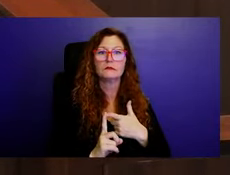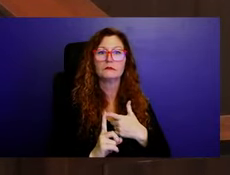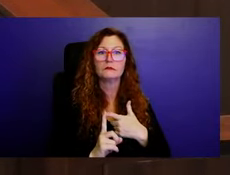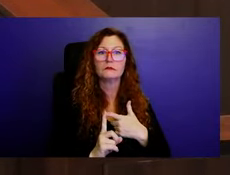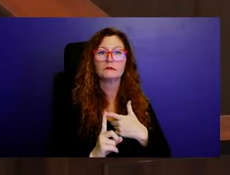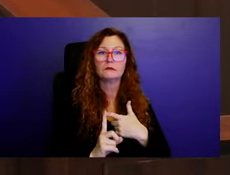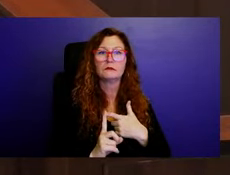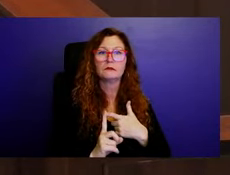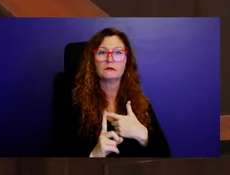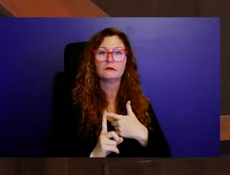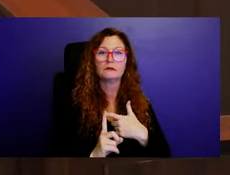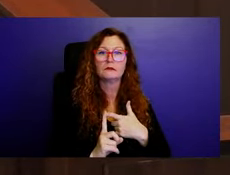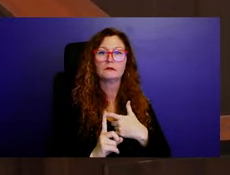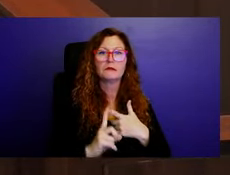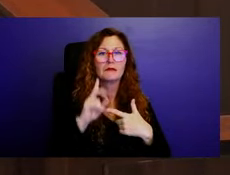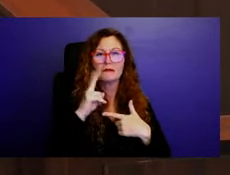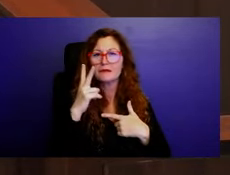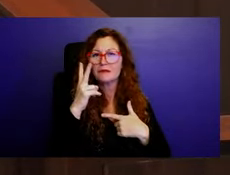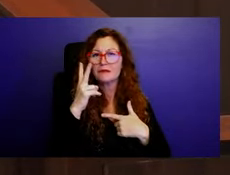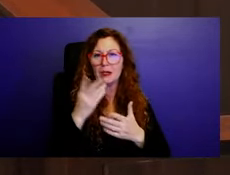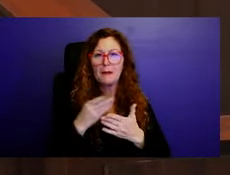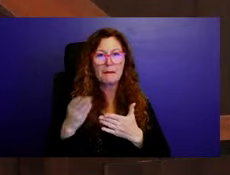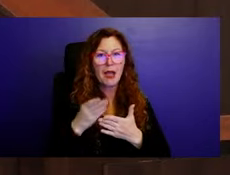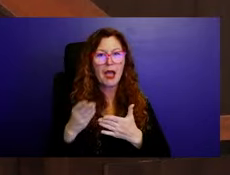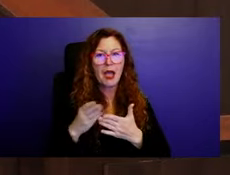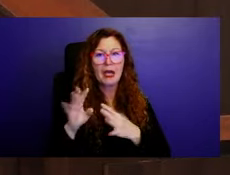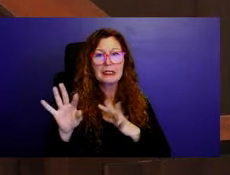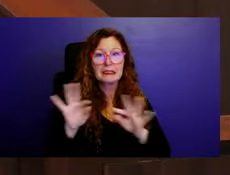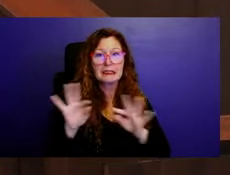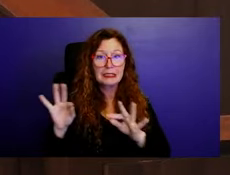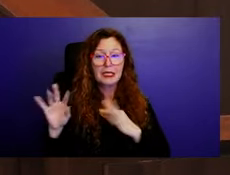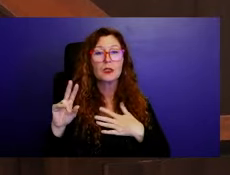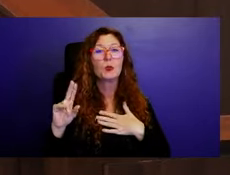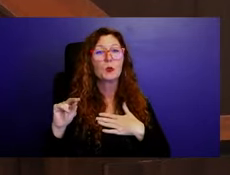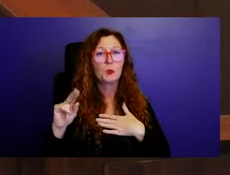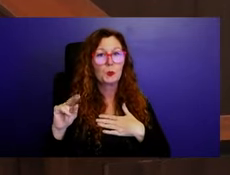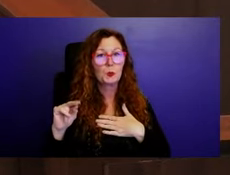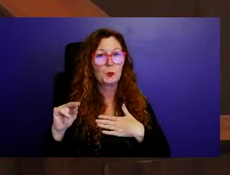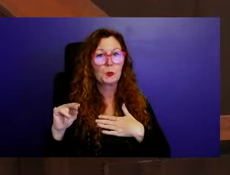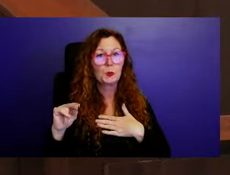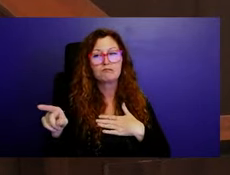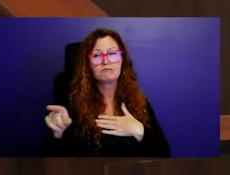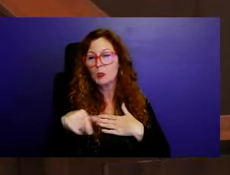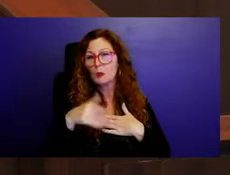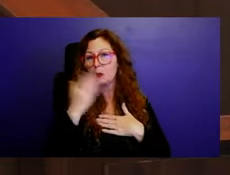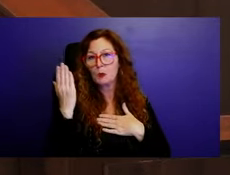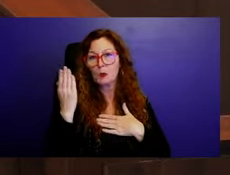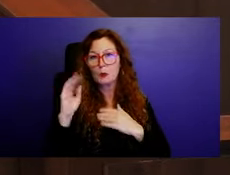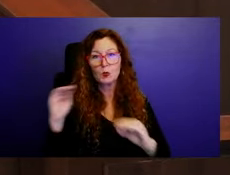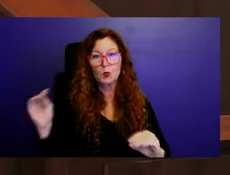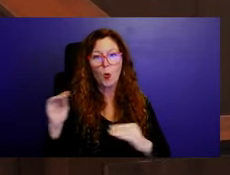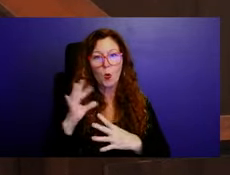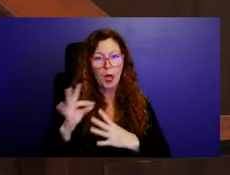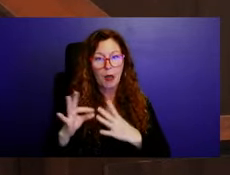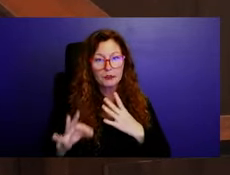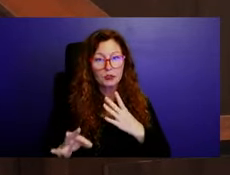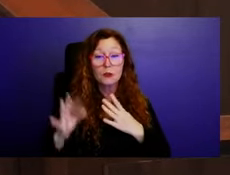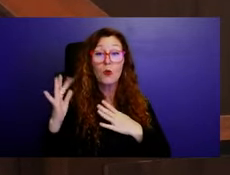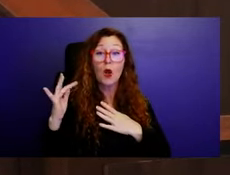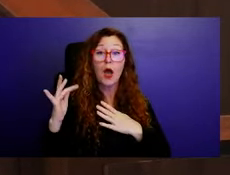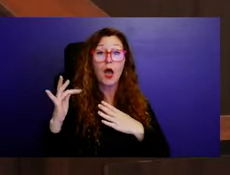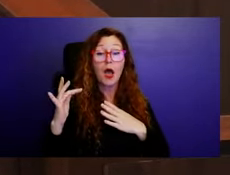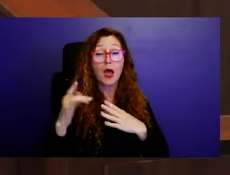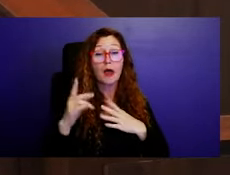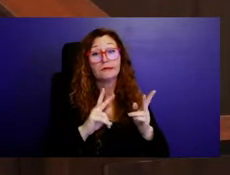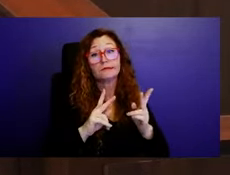would be selecting the colors and that's just because this is a workforce housing project and through our negotiations with the CRA, we've laid out a process,